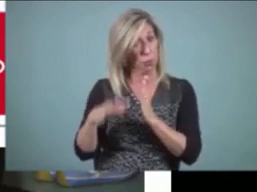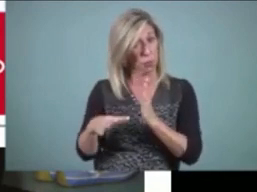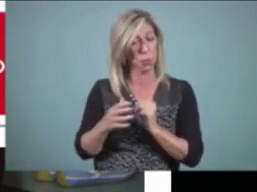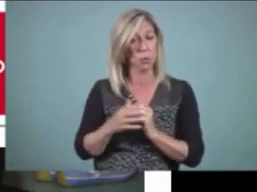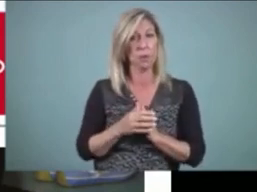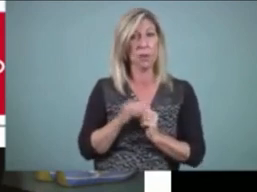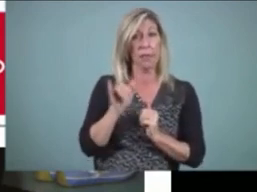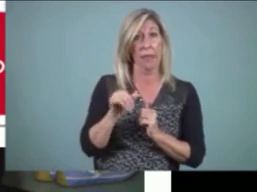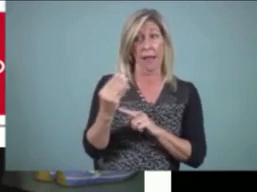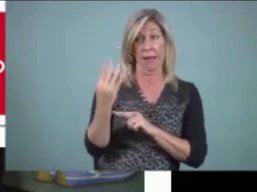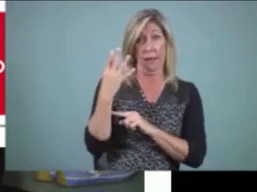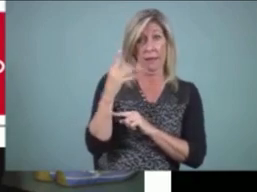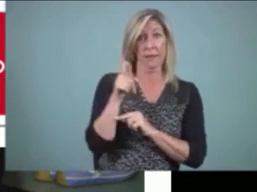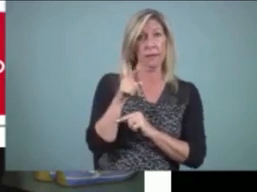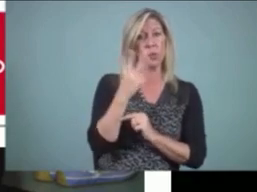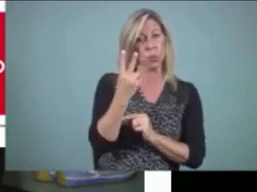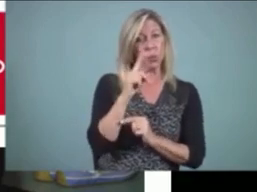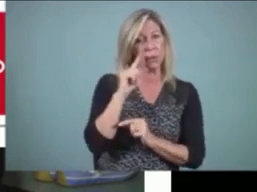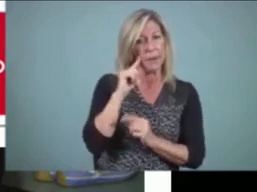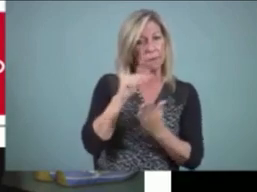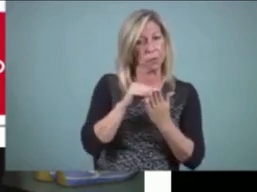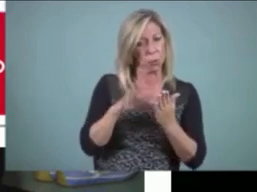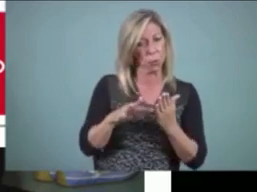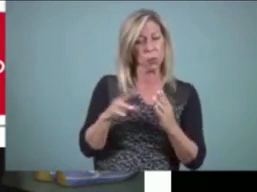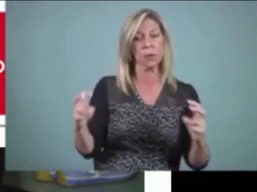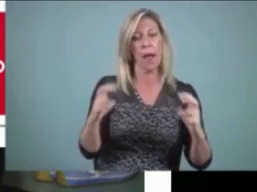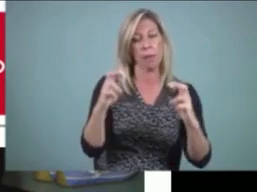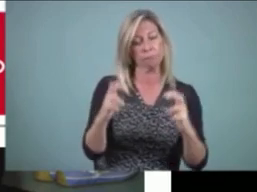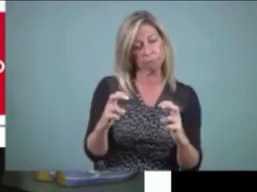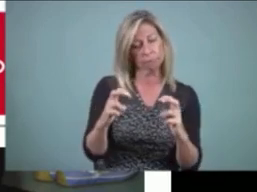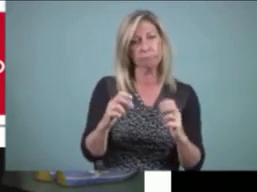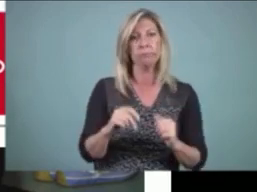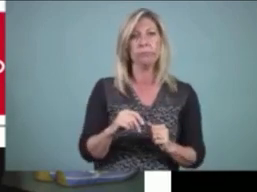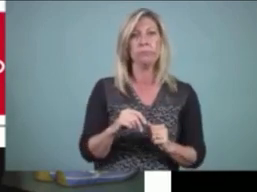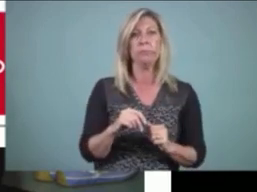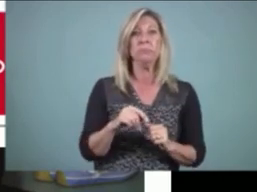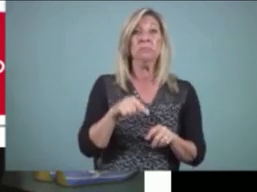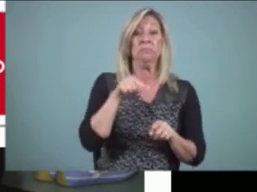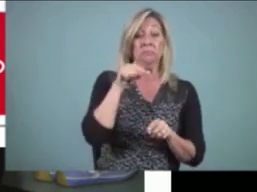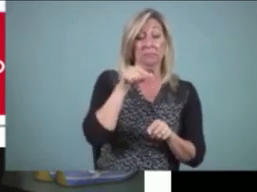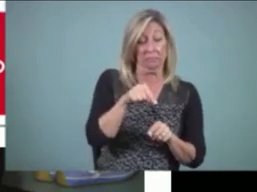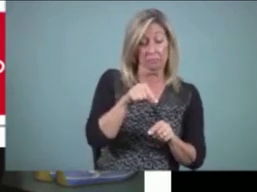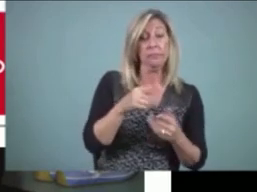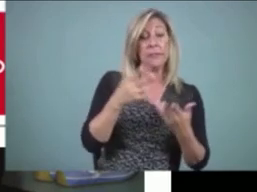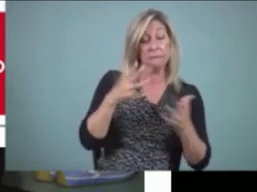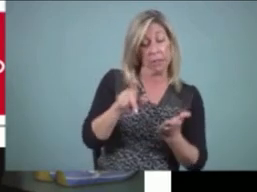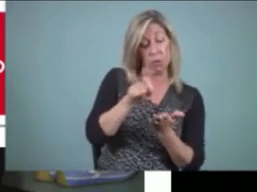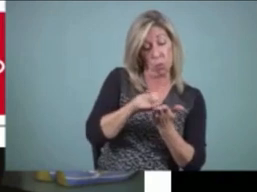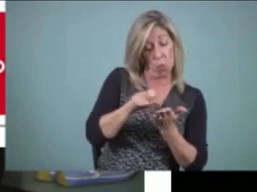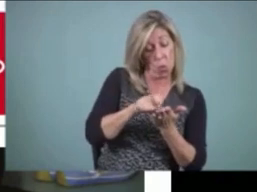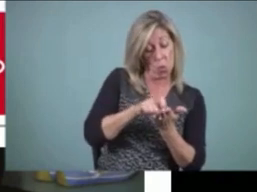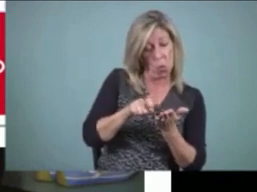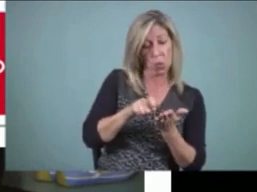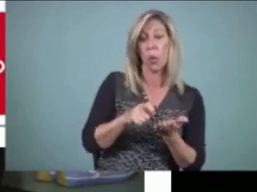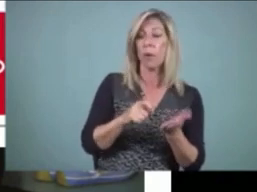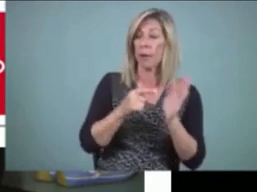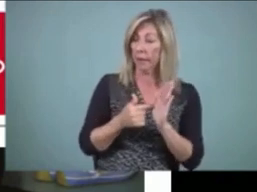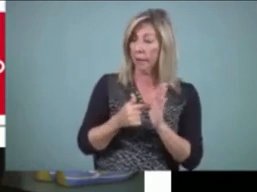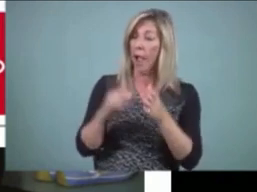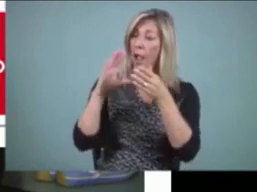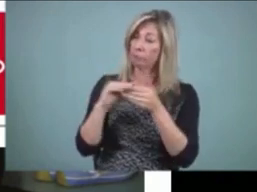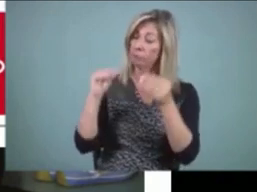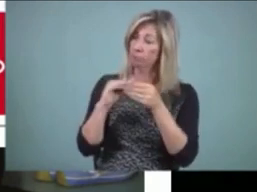had completed a piece of writing that he read to his friend in the class and his friend